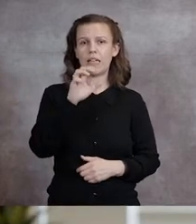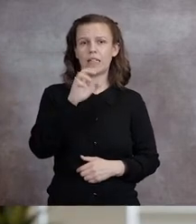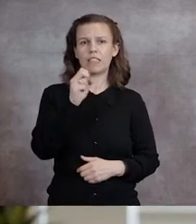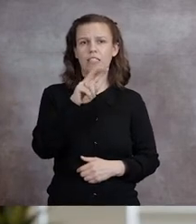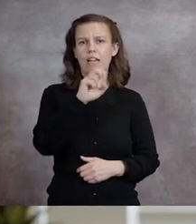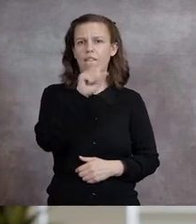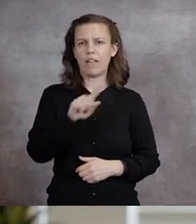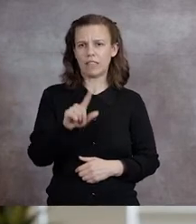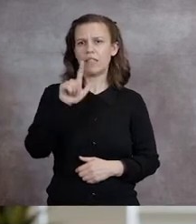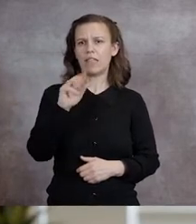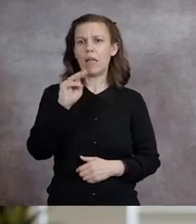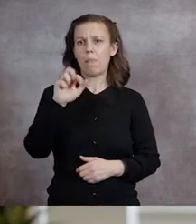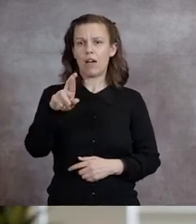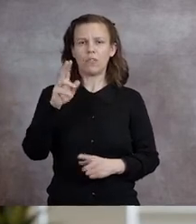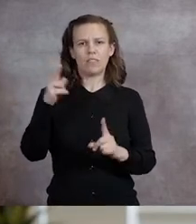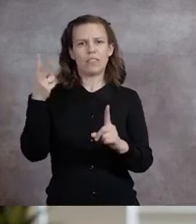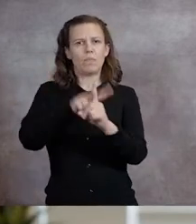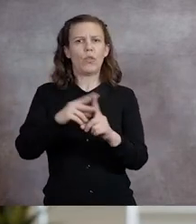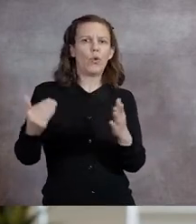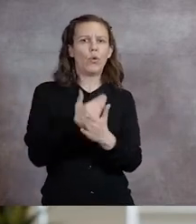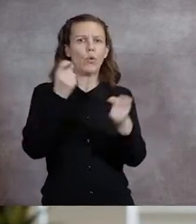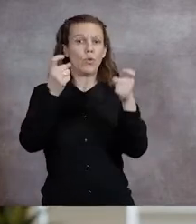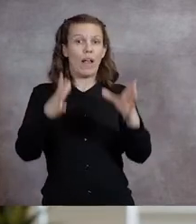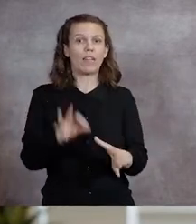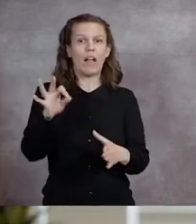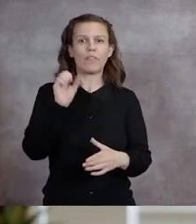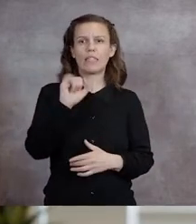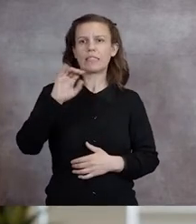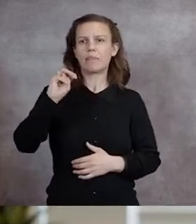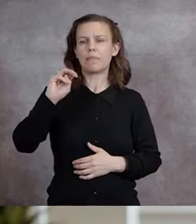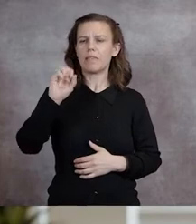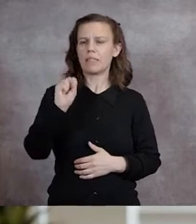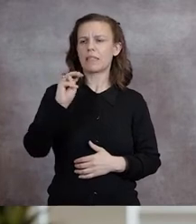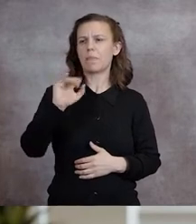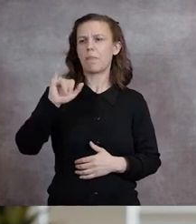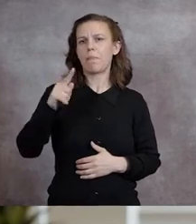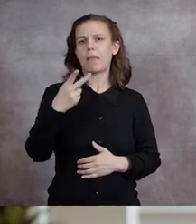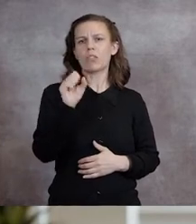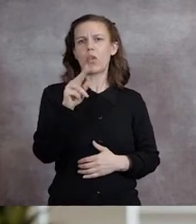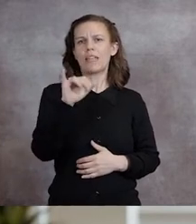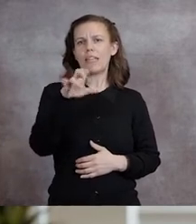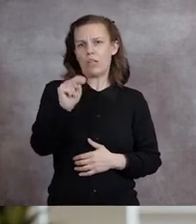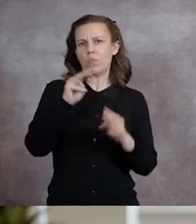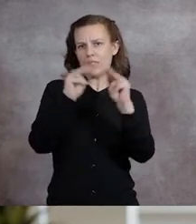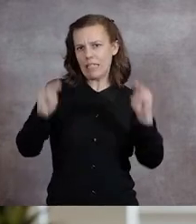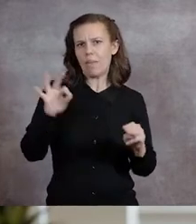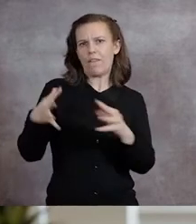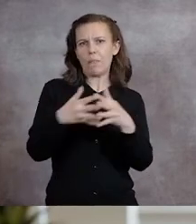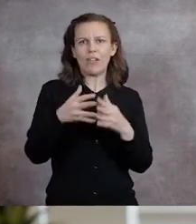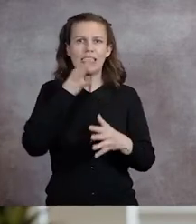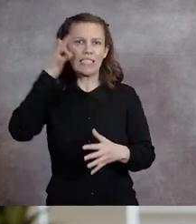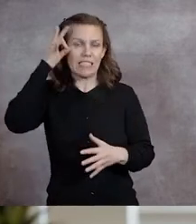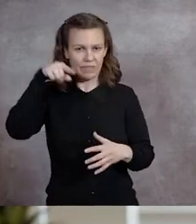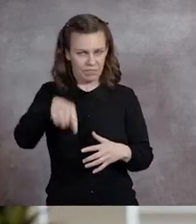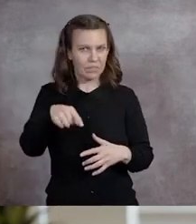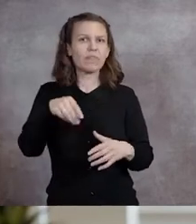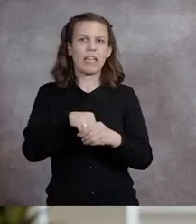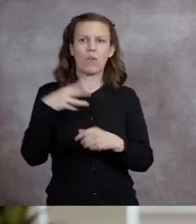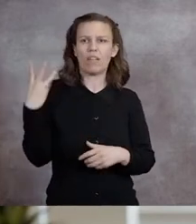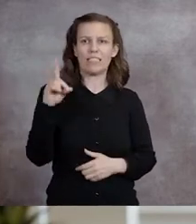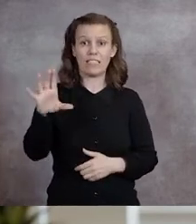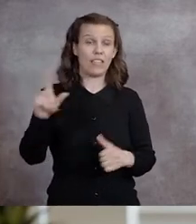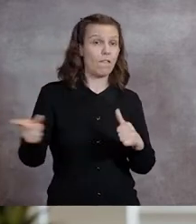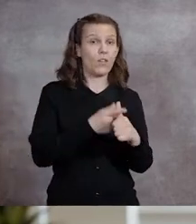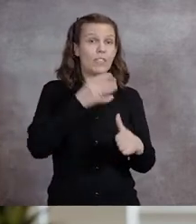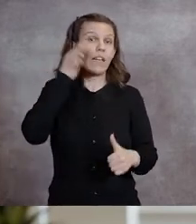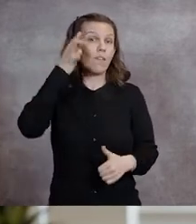Cynthia Chavez Lamar was appointed the new director of the Smithsonian Museum of the American Indian in Washington, D.C., the first Native